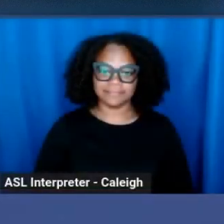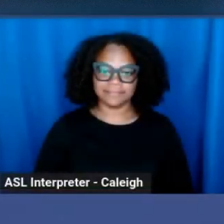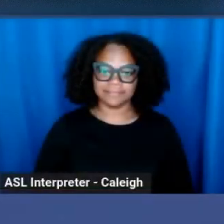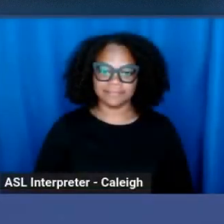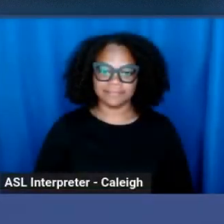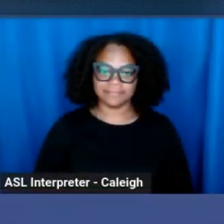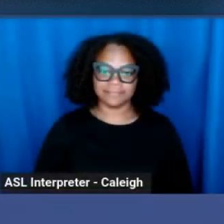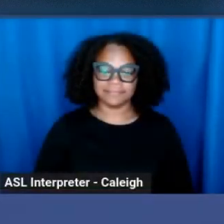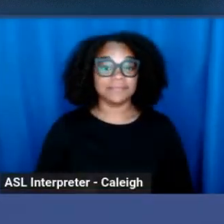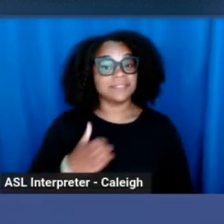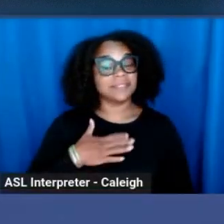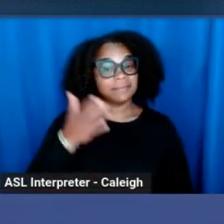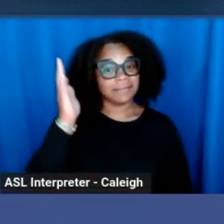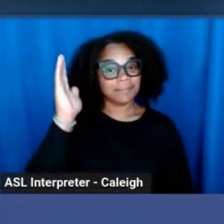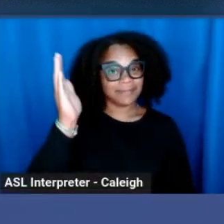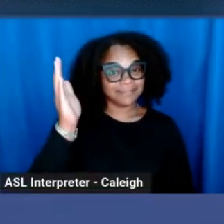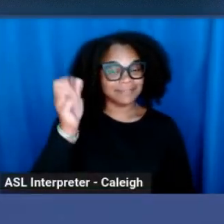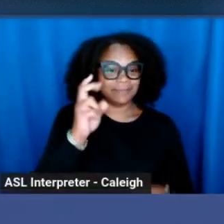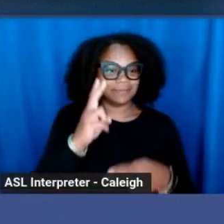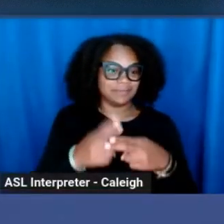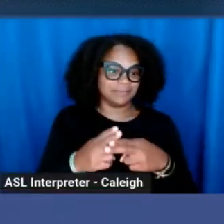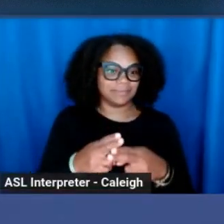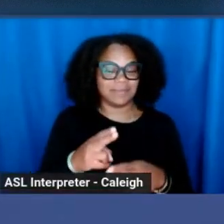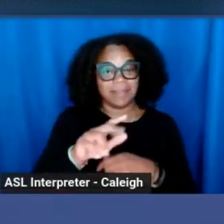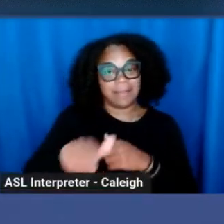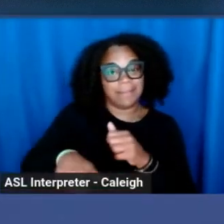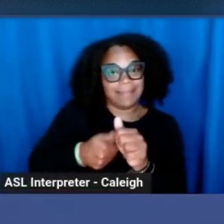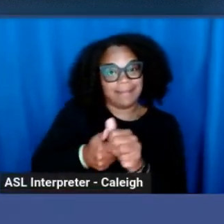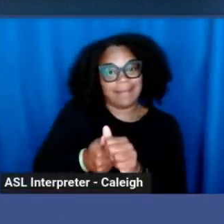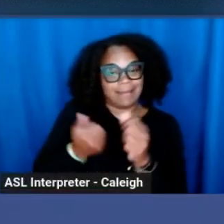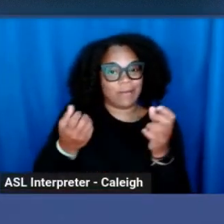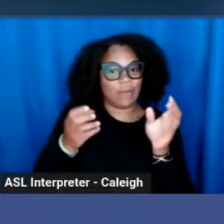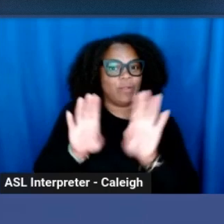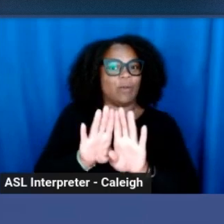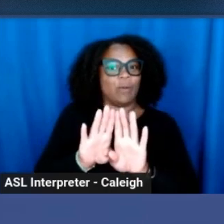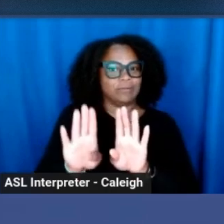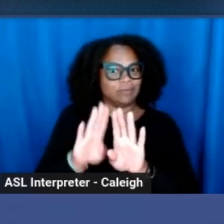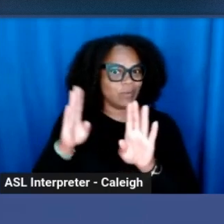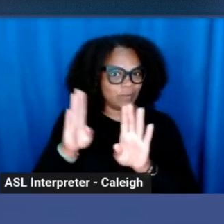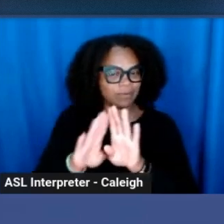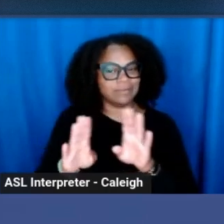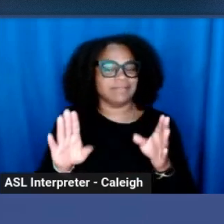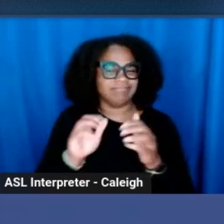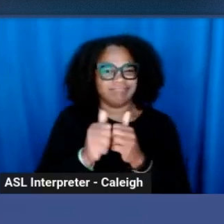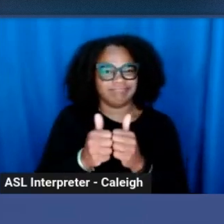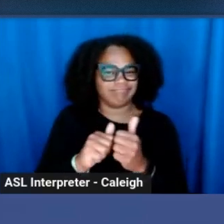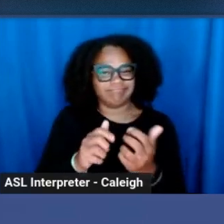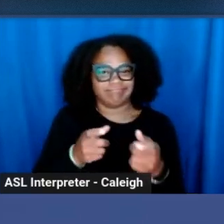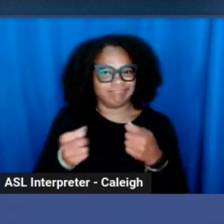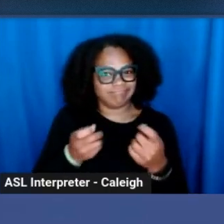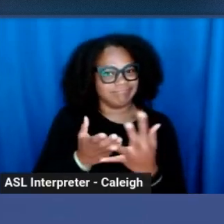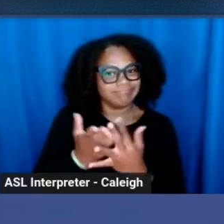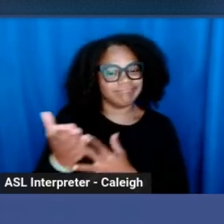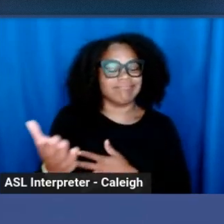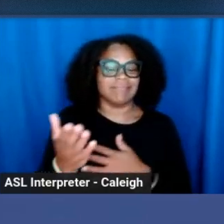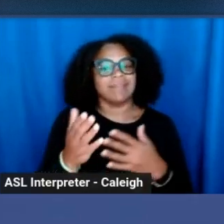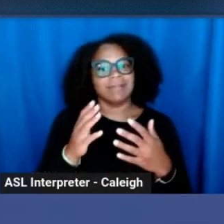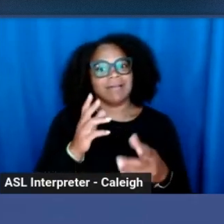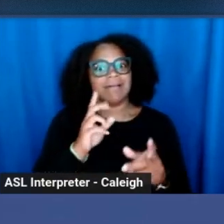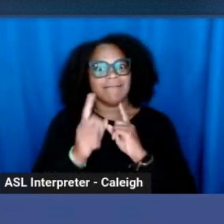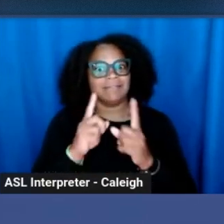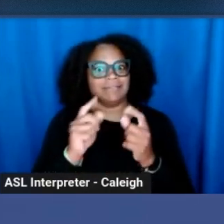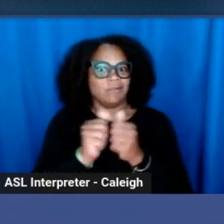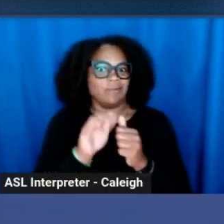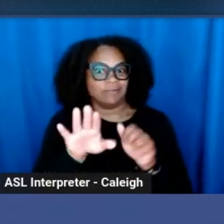My presentation is called Behind Closed Doors, Navigating Conversations with Your Children About Work in the Adult